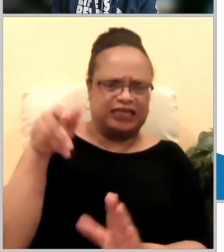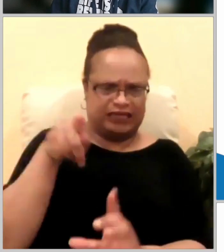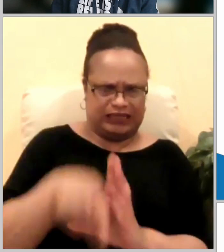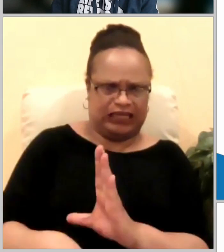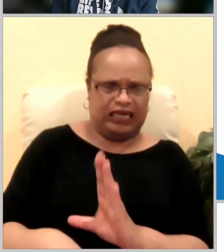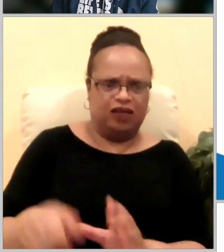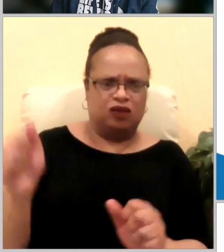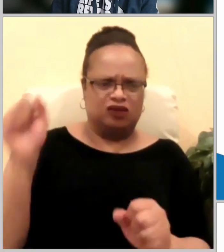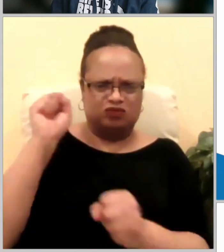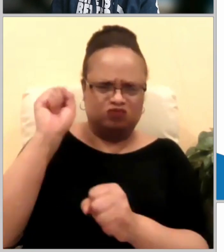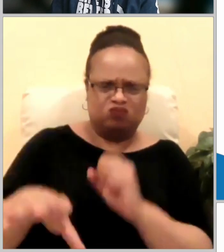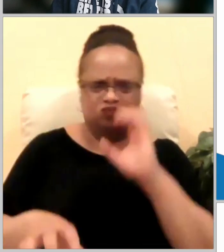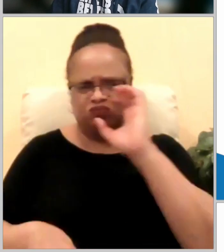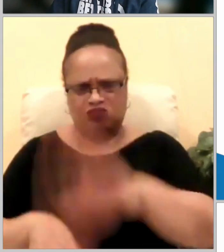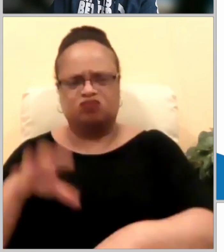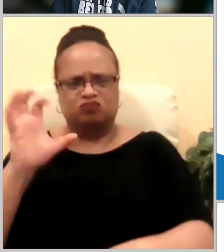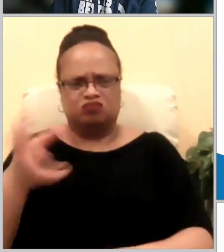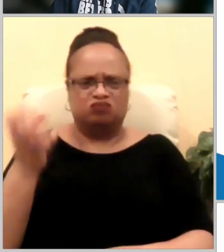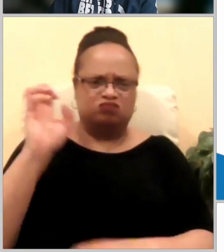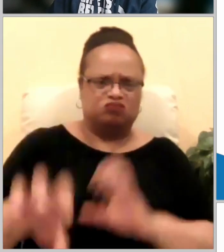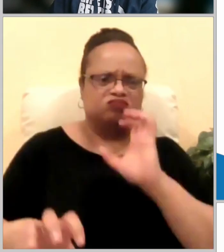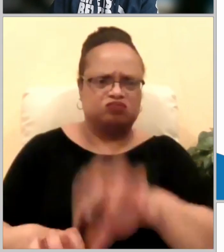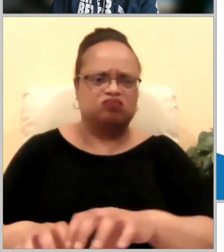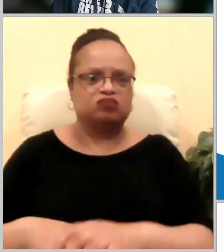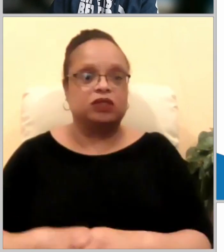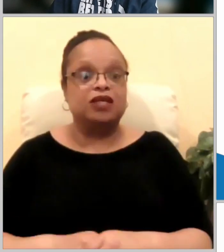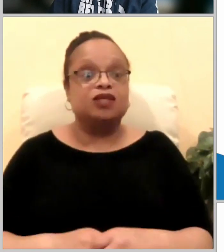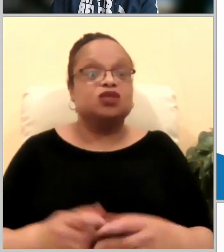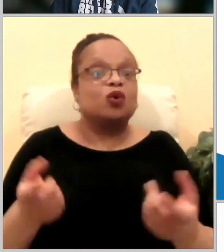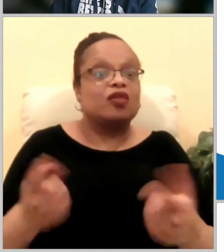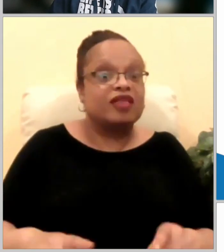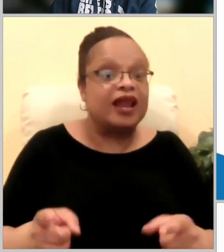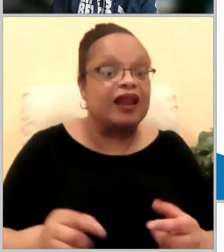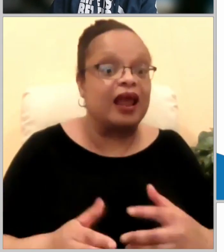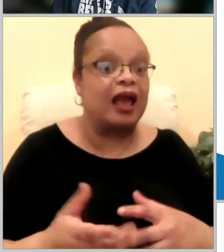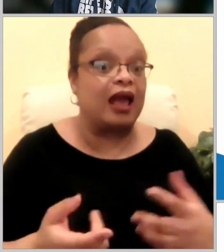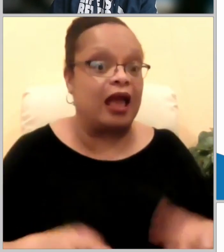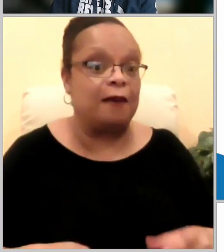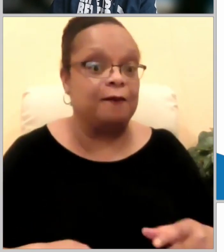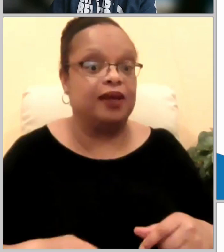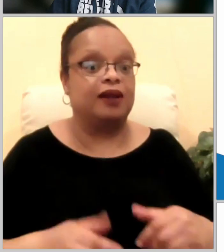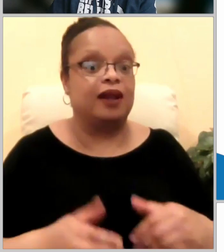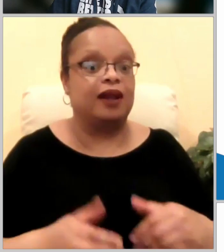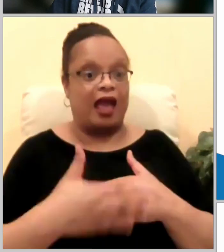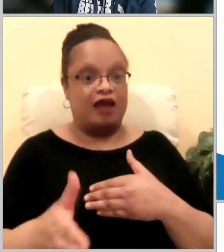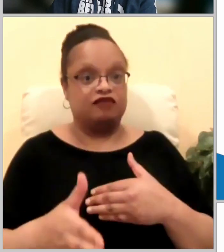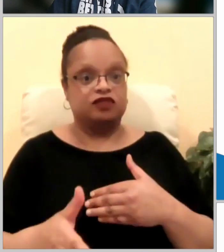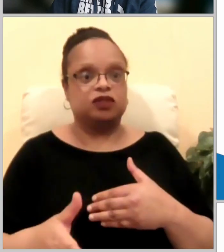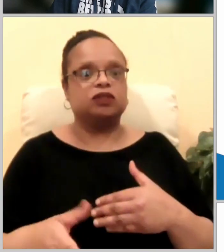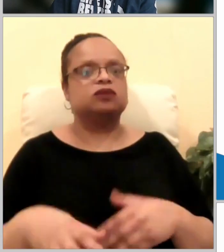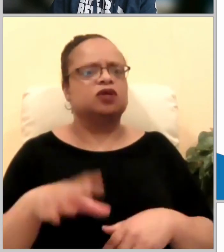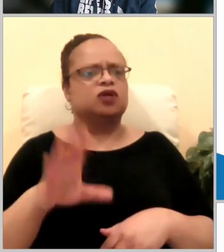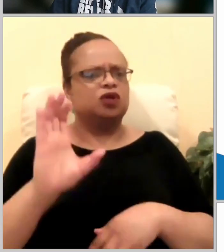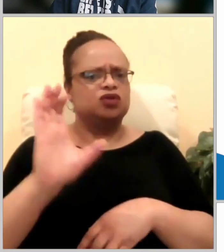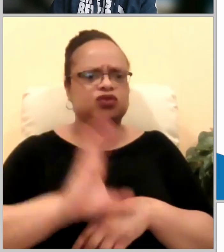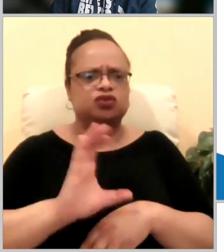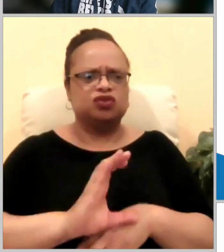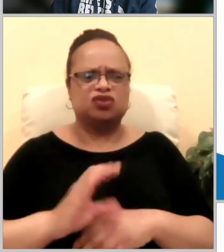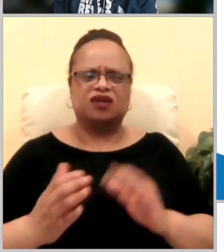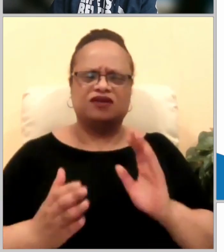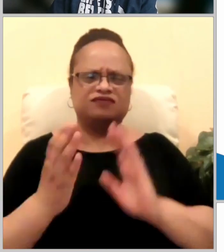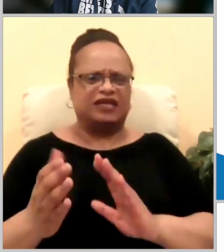those who had been scattered by the persecution that broke out when stephen was killed traveled as far as phoenicia